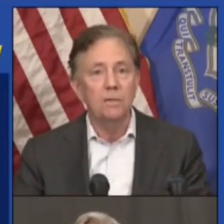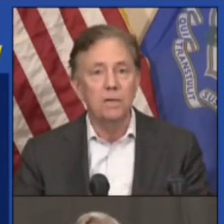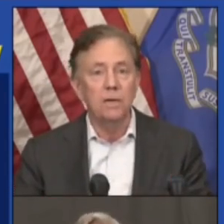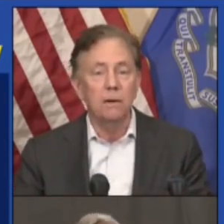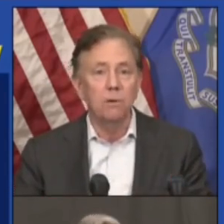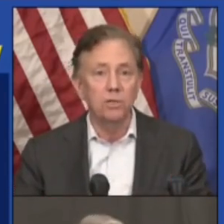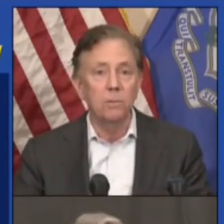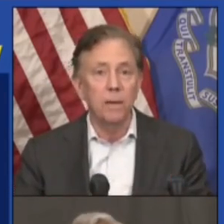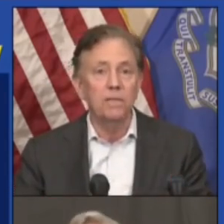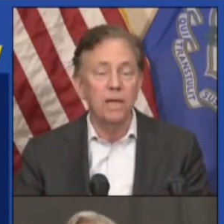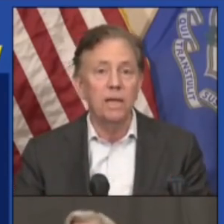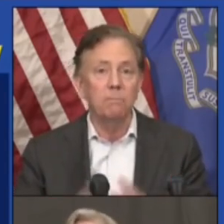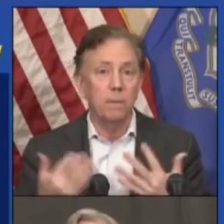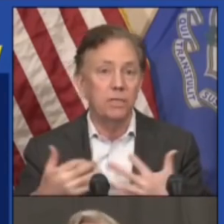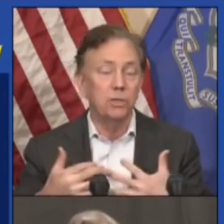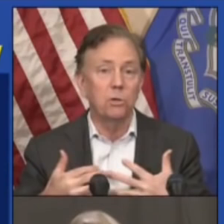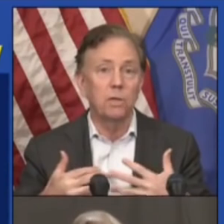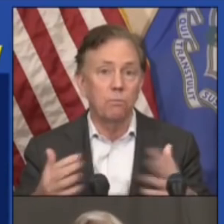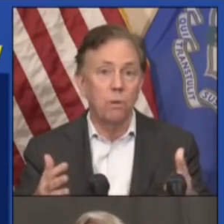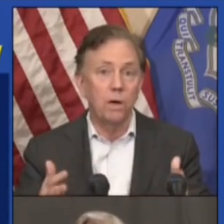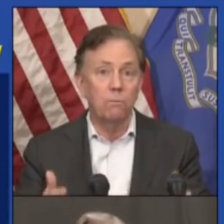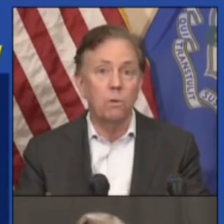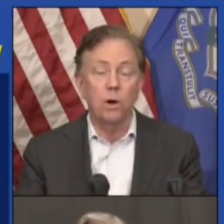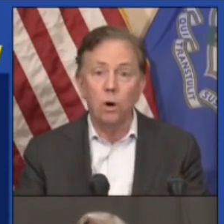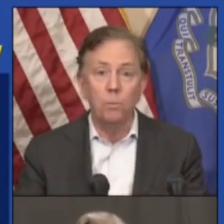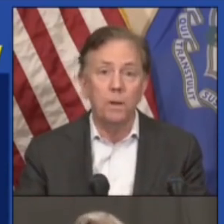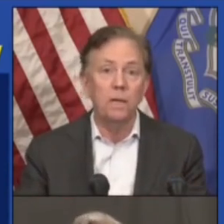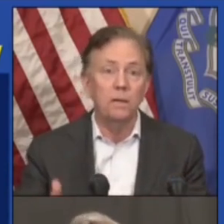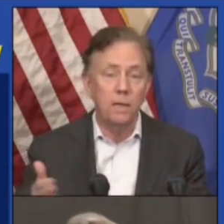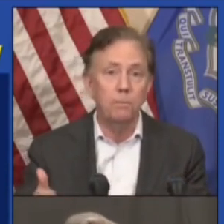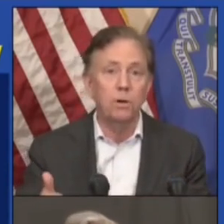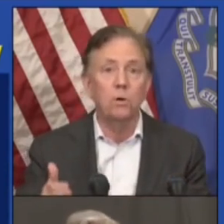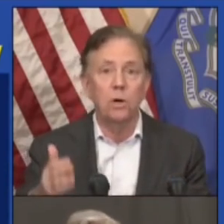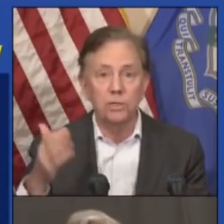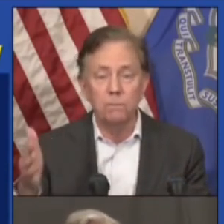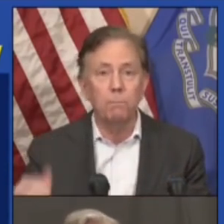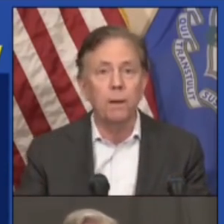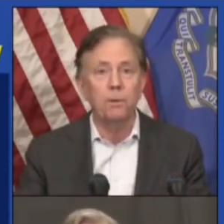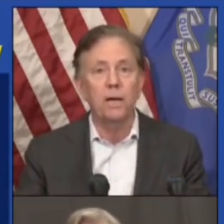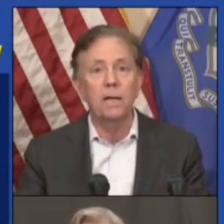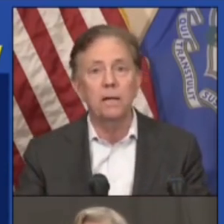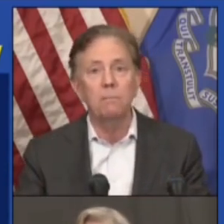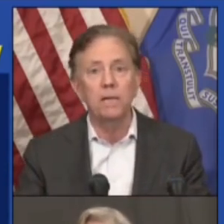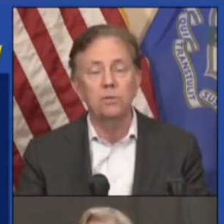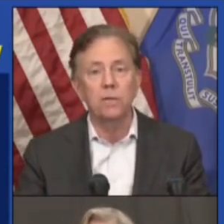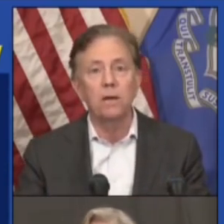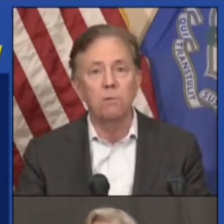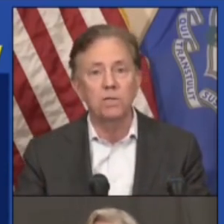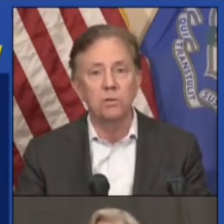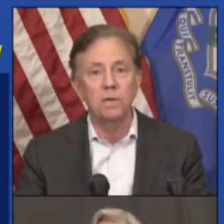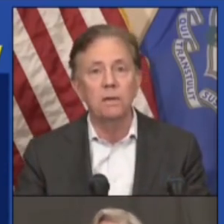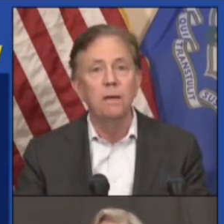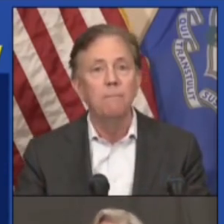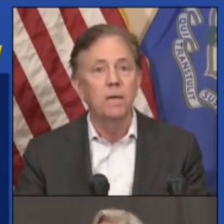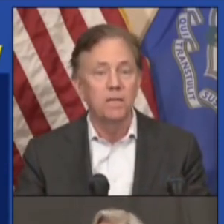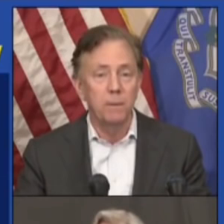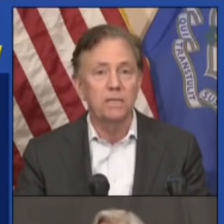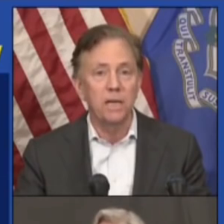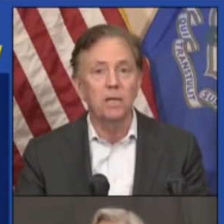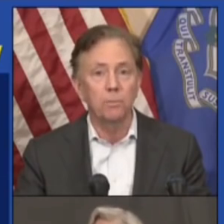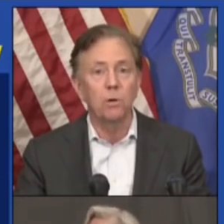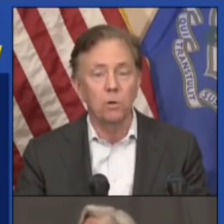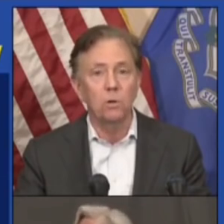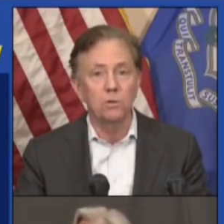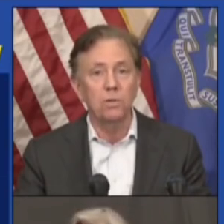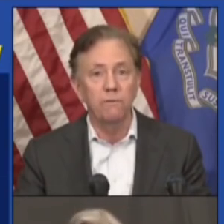And I want you to maintain, make sure that while we're opening, keep your caution, pop your head in, make sure that restaurant is